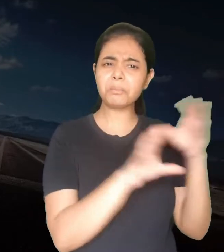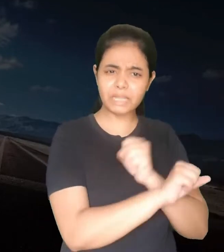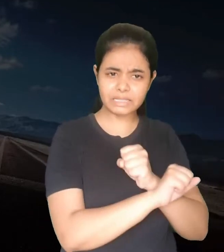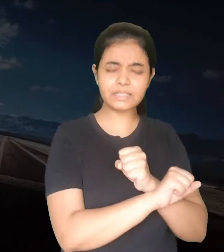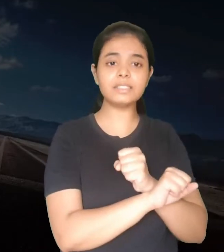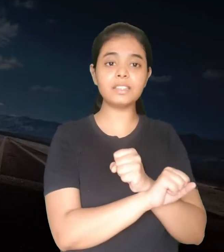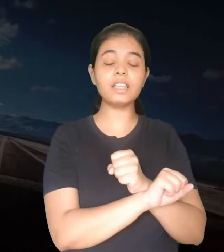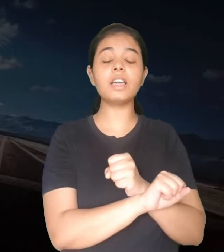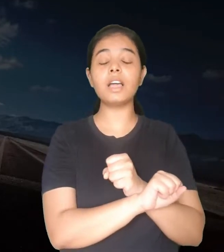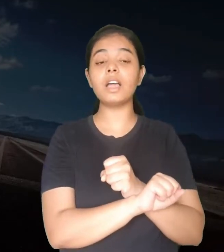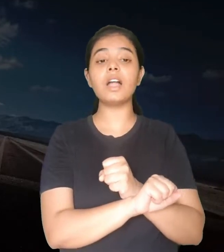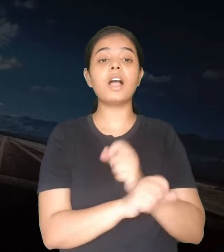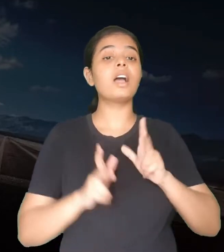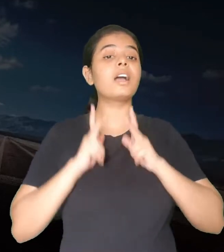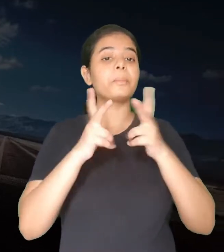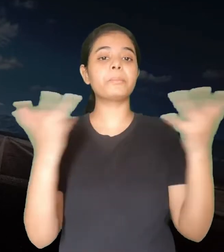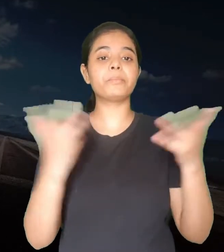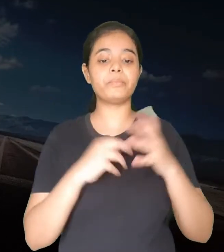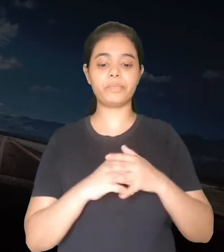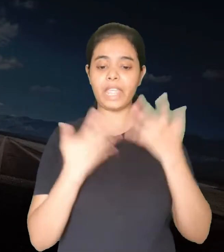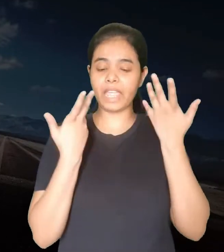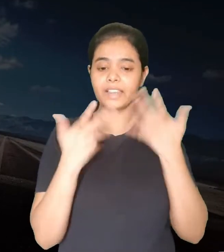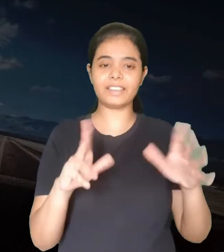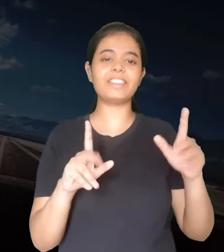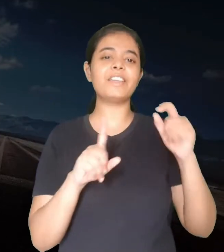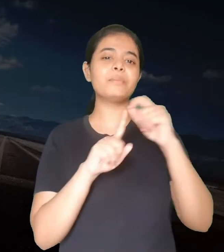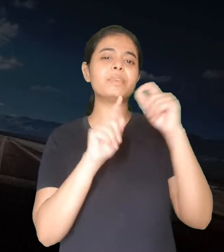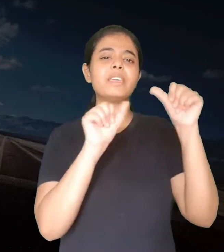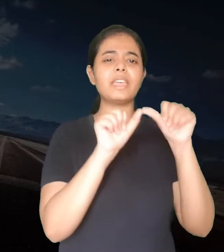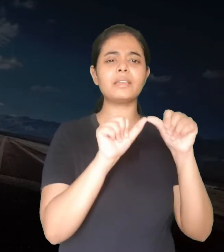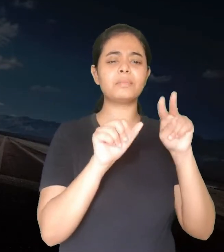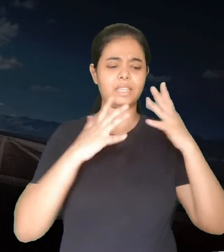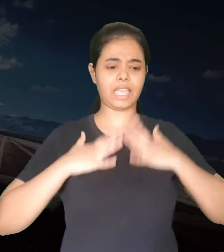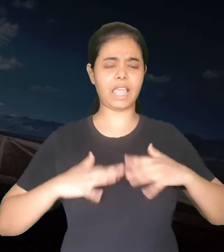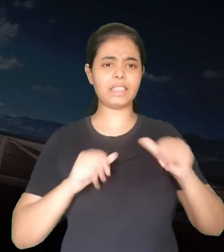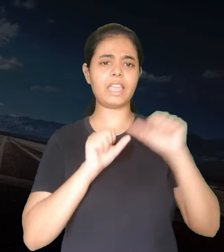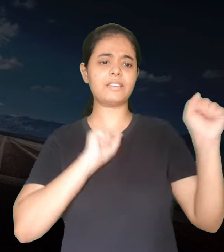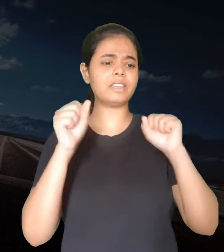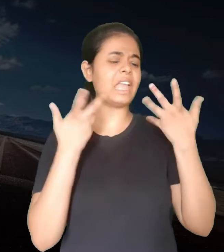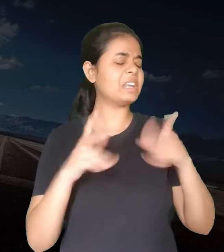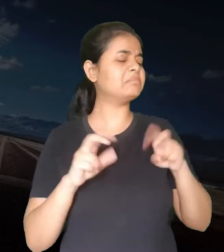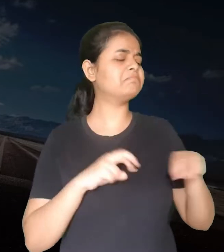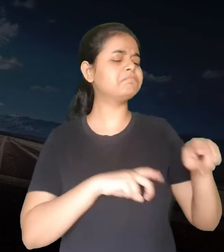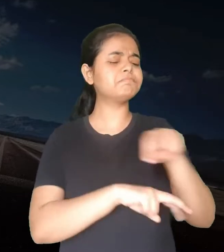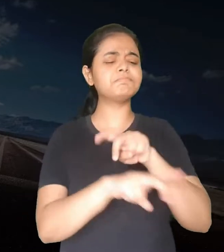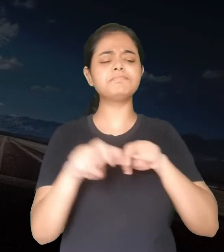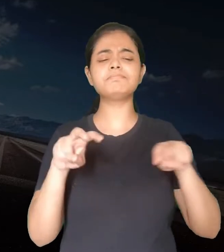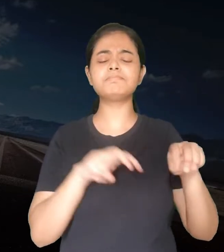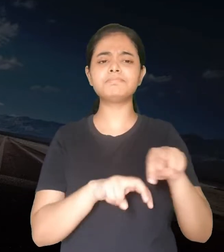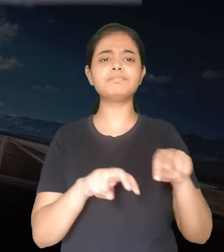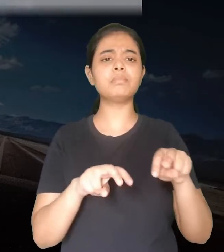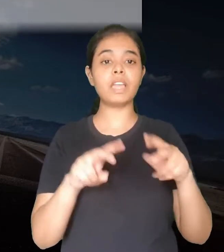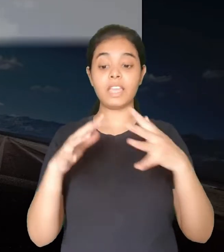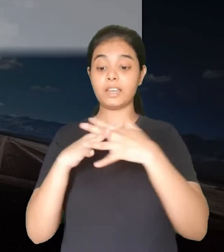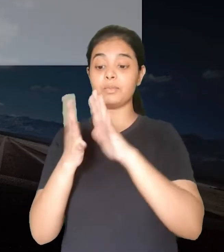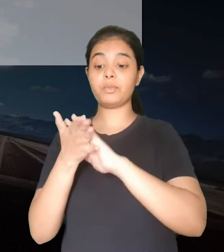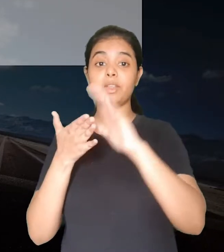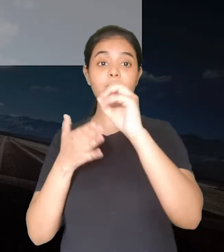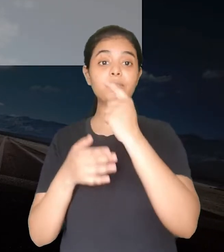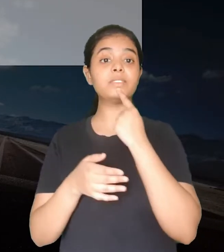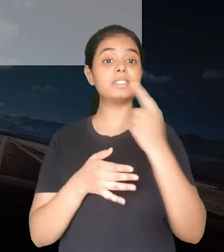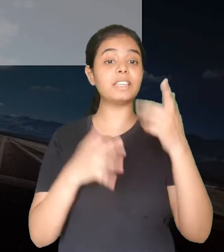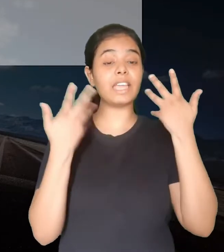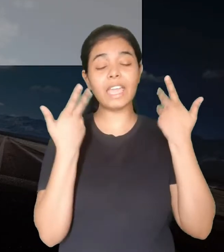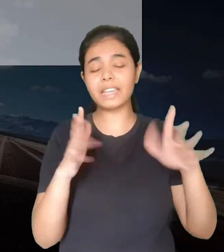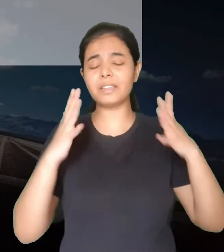terms, physical activity is any movement that we do with our bodies. According to WHO, physical activity